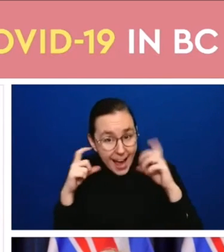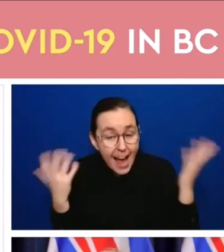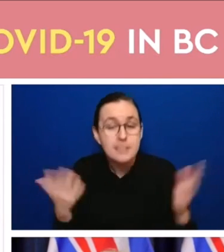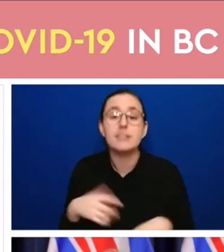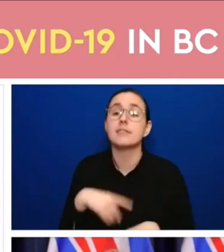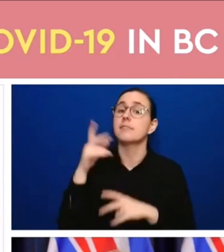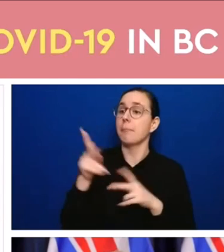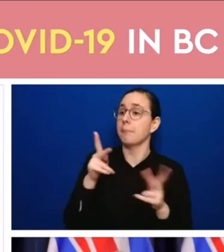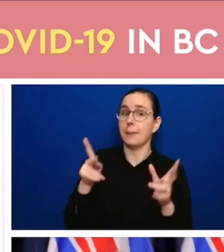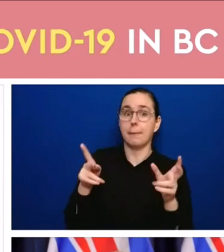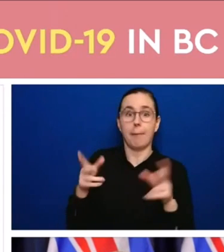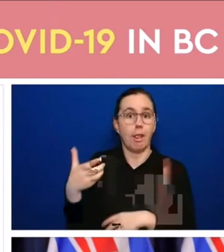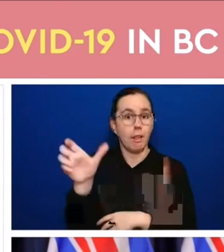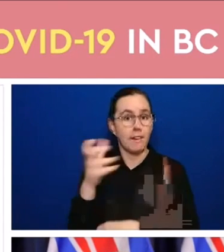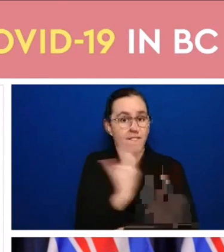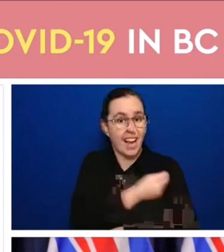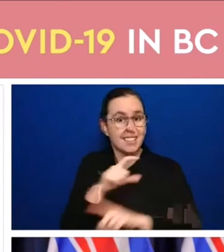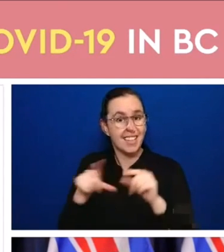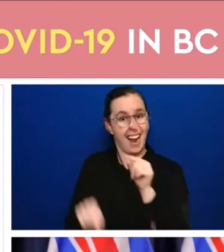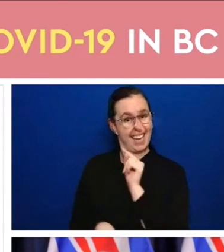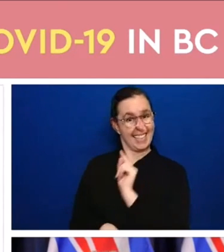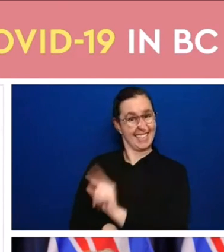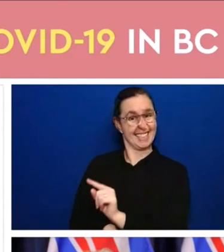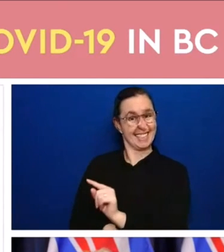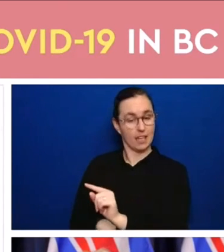capacity in these settings again